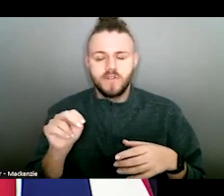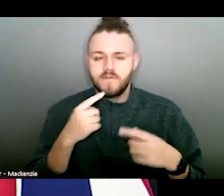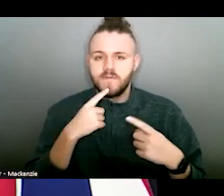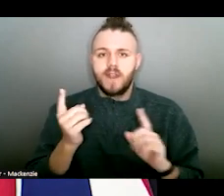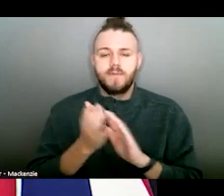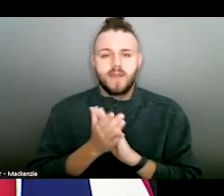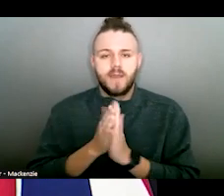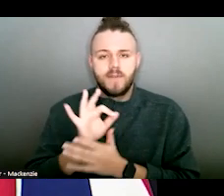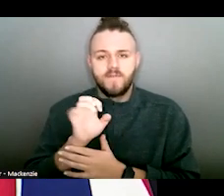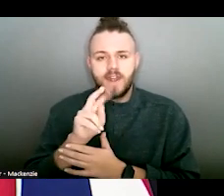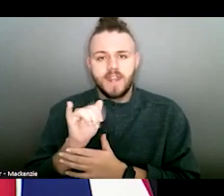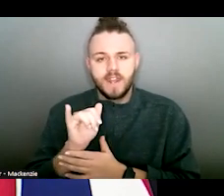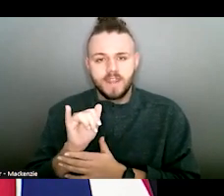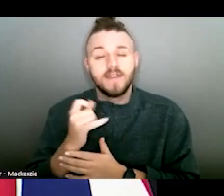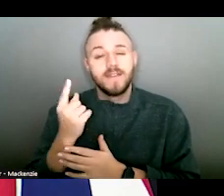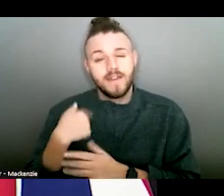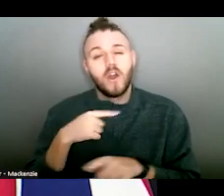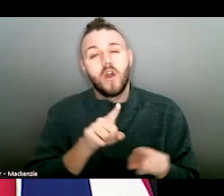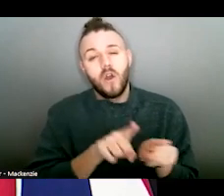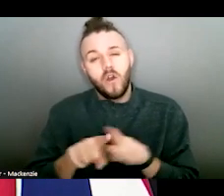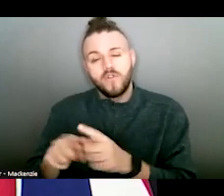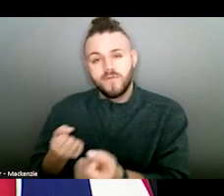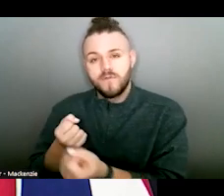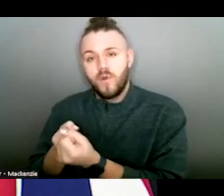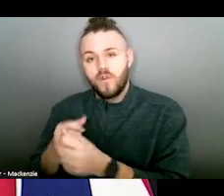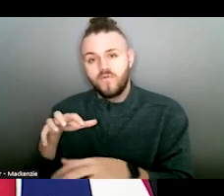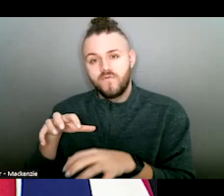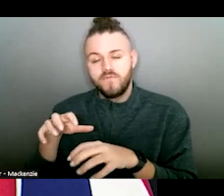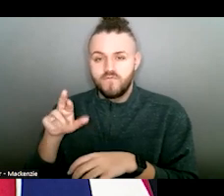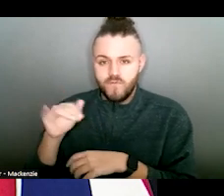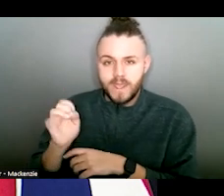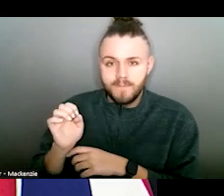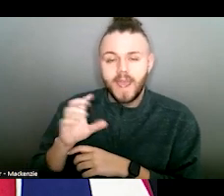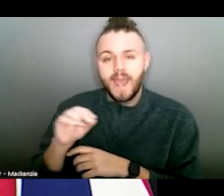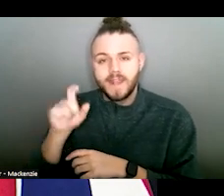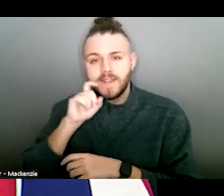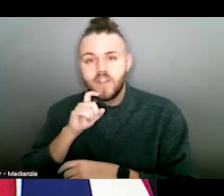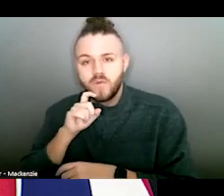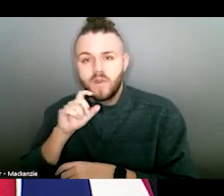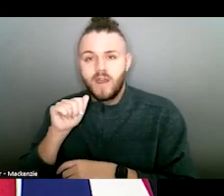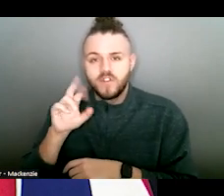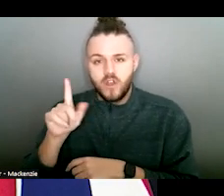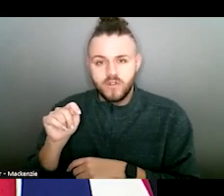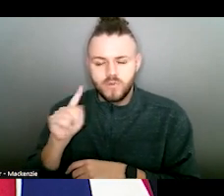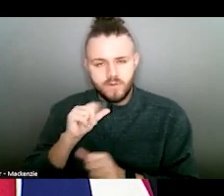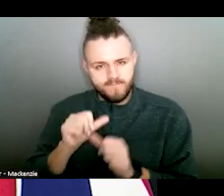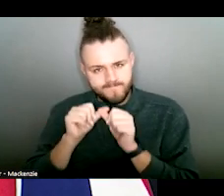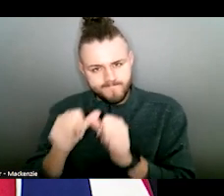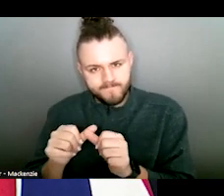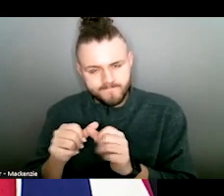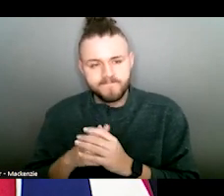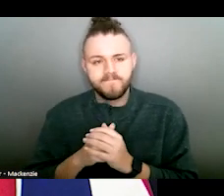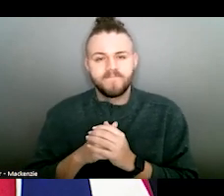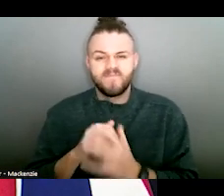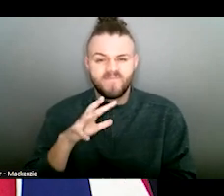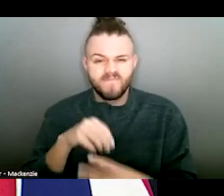I've also worked on legislation that would end the statute of limitations on rape and sexual assault. We'll continue to work on that,